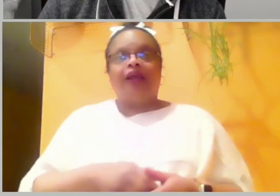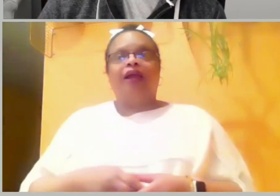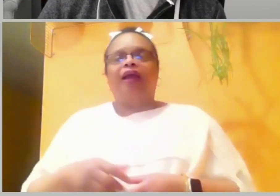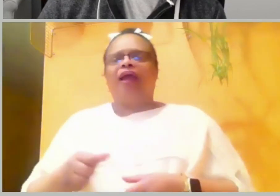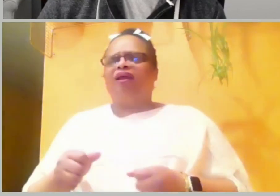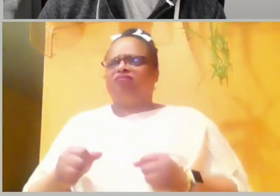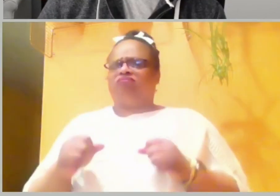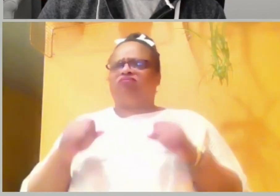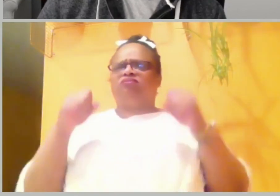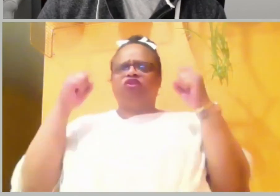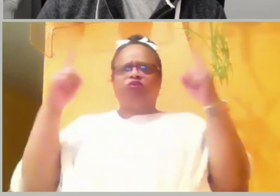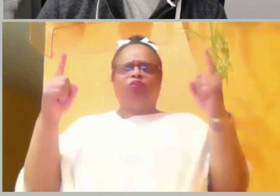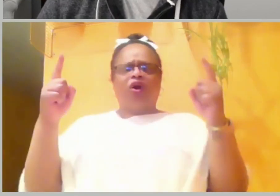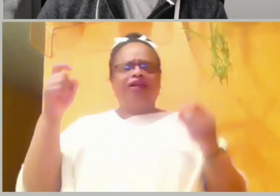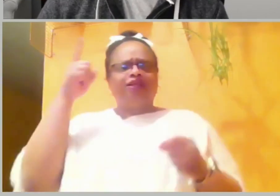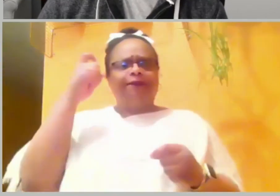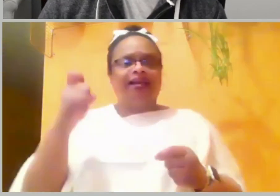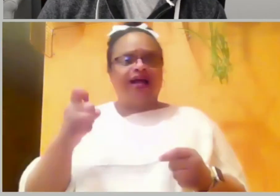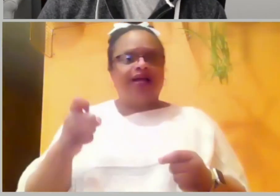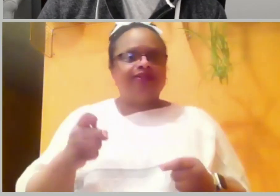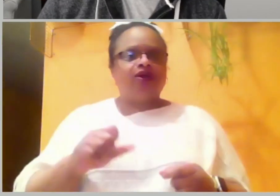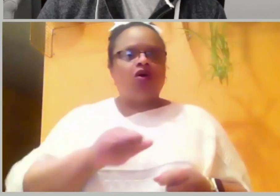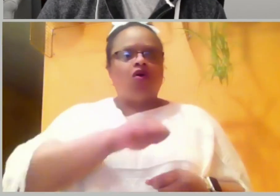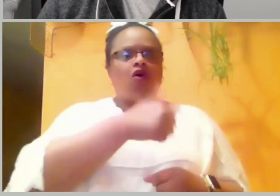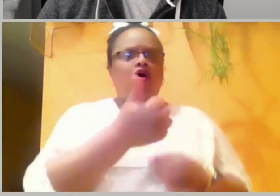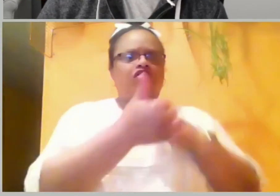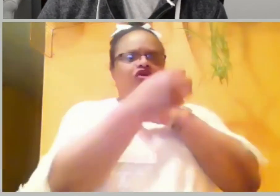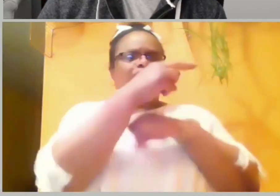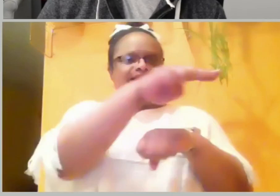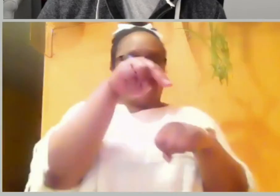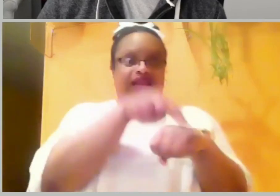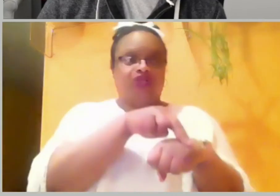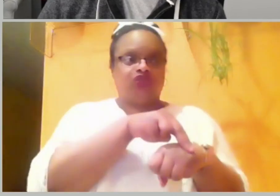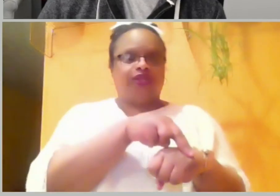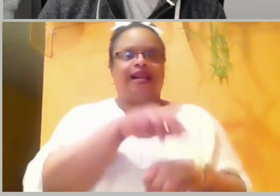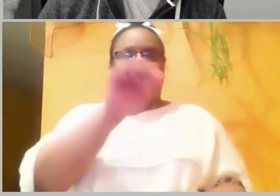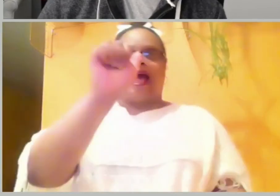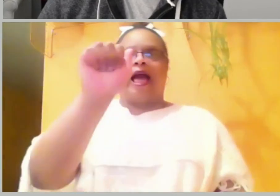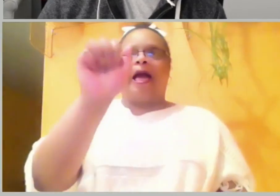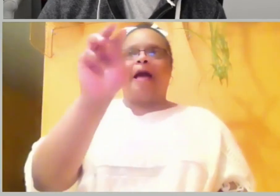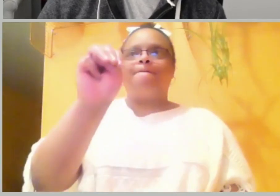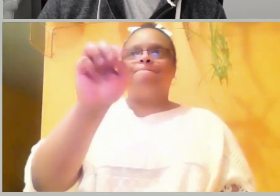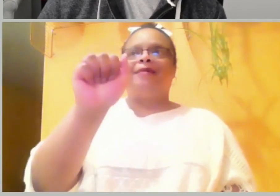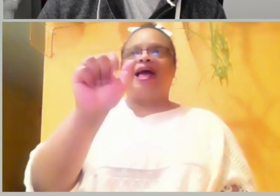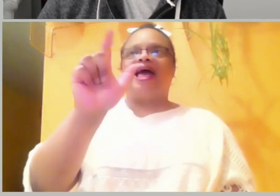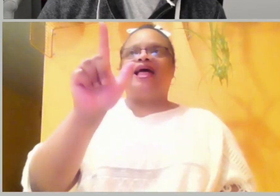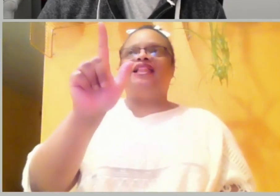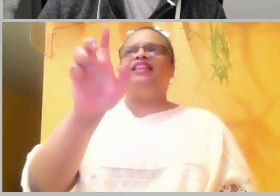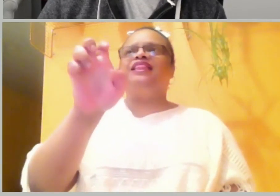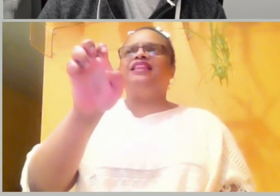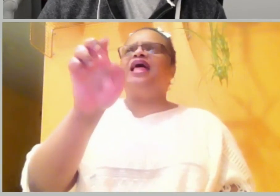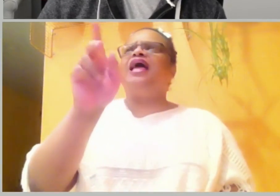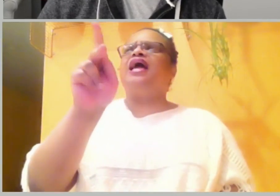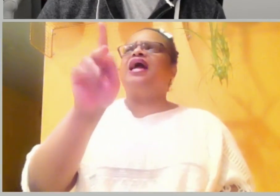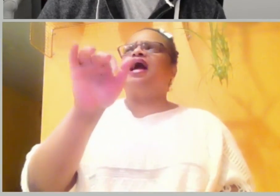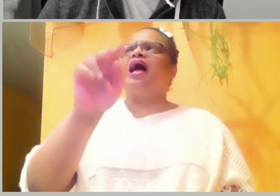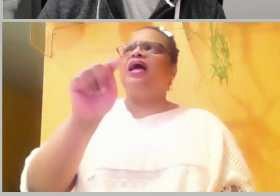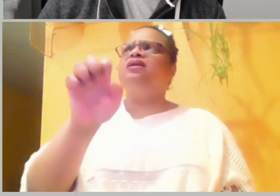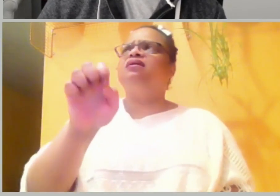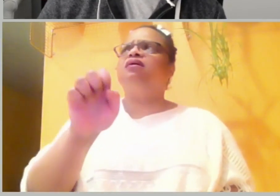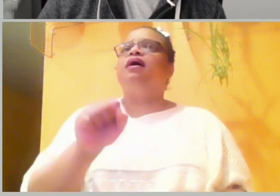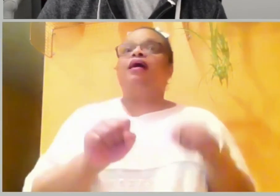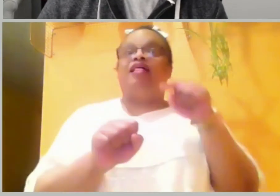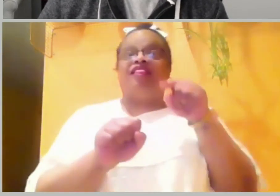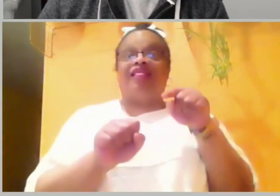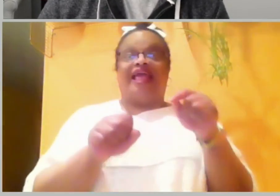God's anointed. And for that reason, the Amalekite would unfortunately suffer the same fate as Saul.